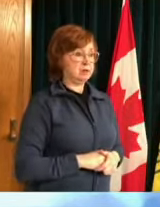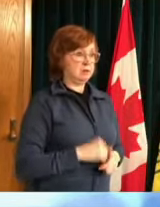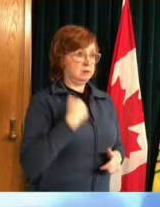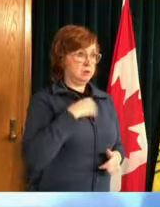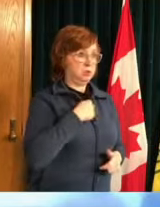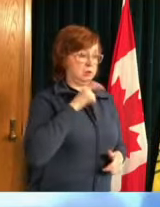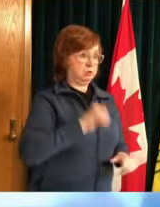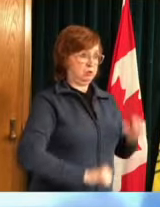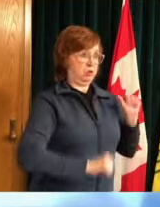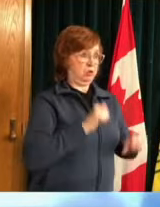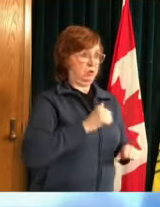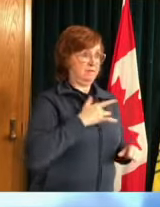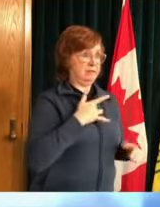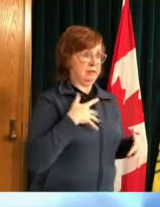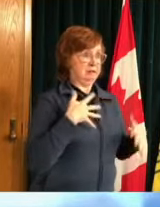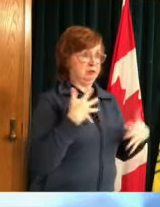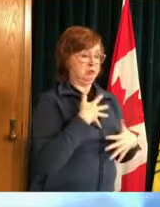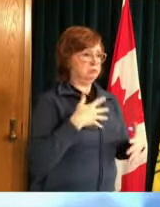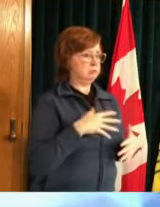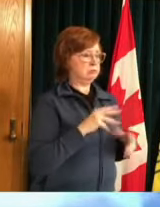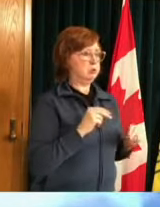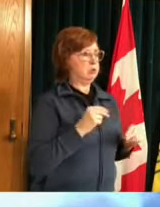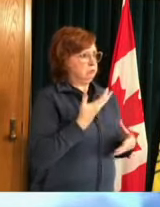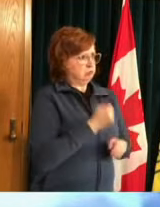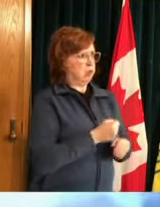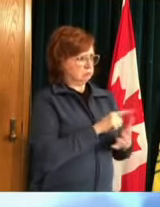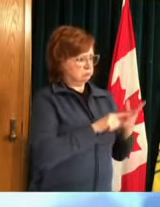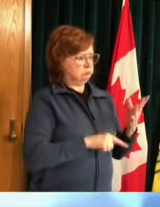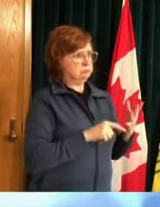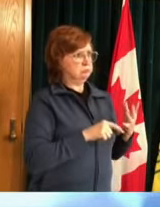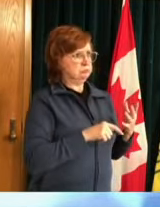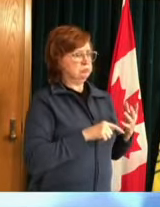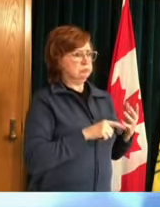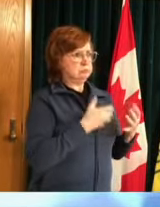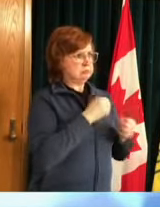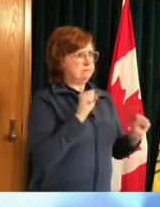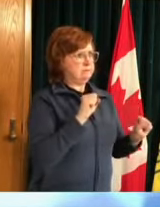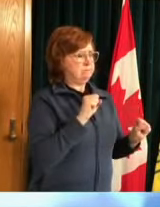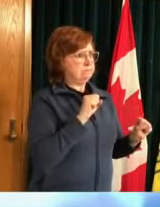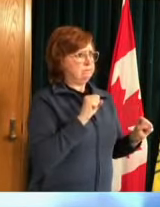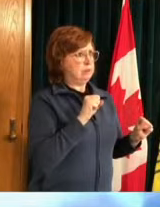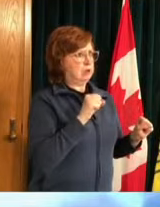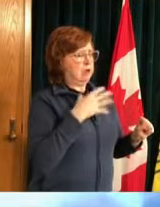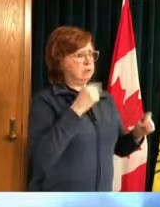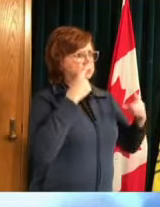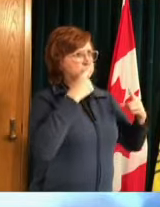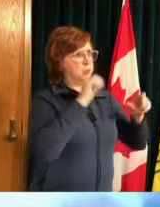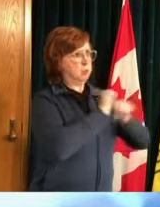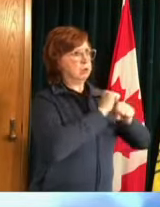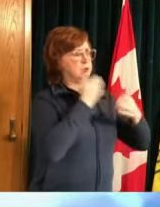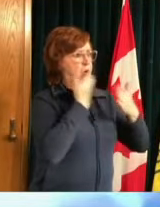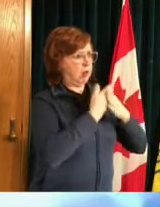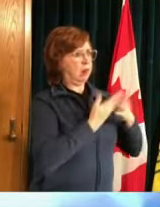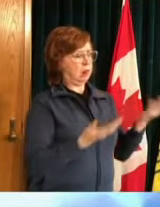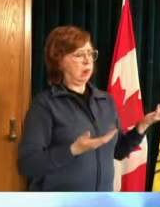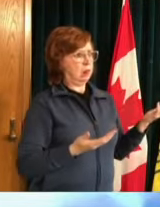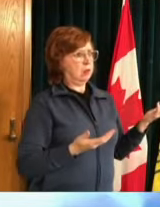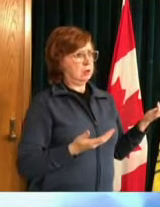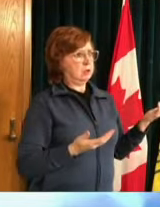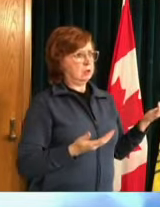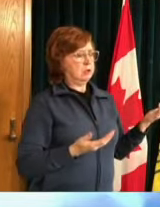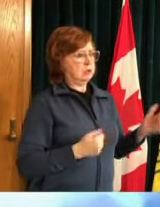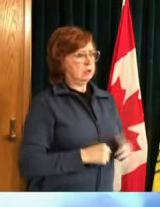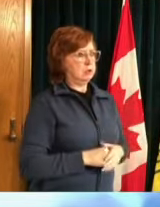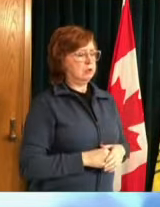effective we should take that the first vaccine that's available to us and the quicker we do that the quicker you know we will see our case